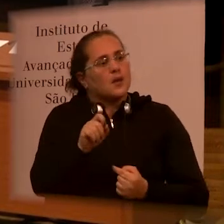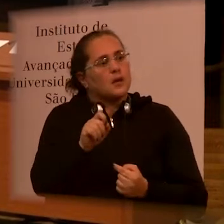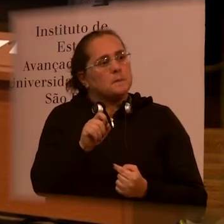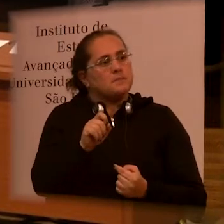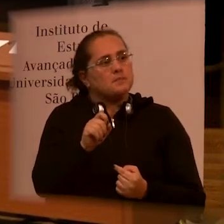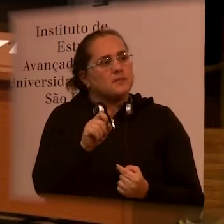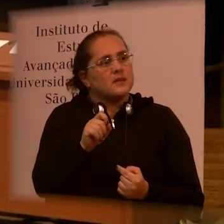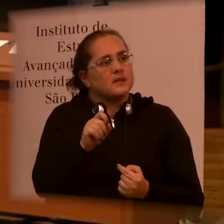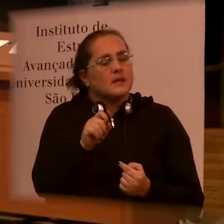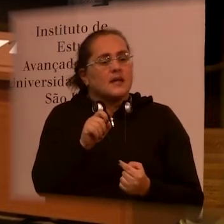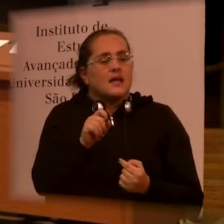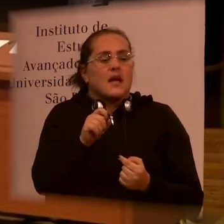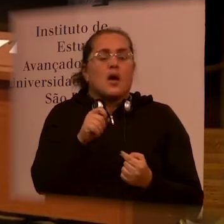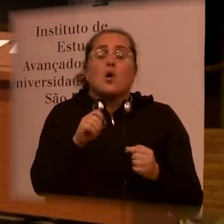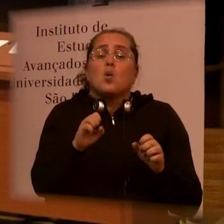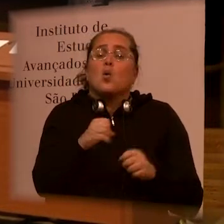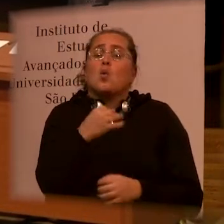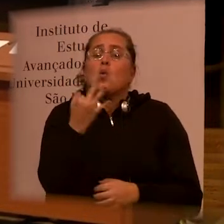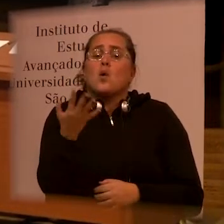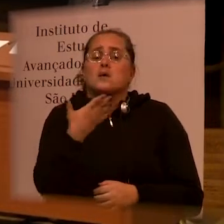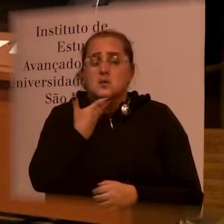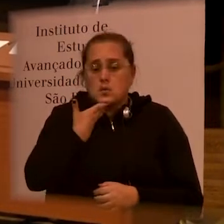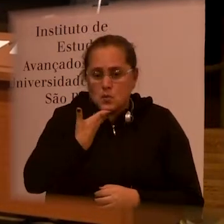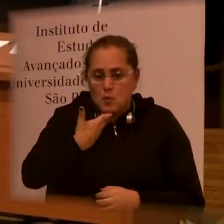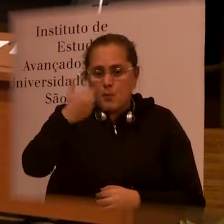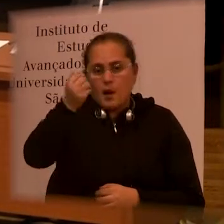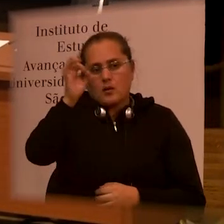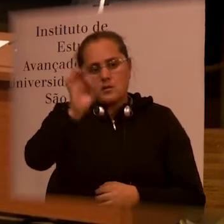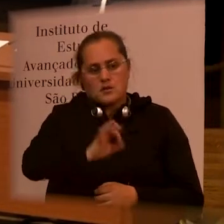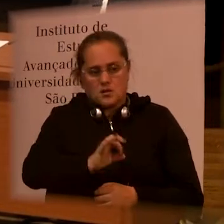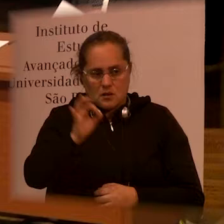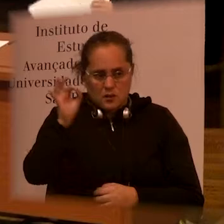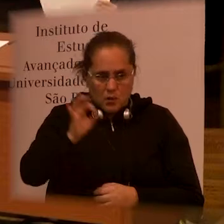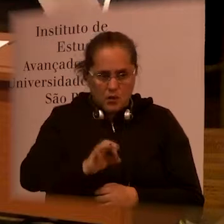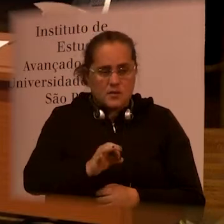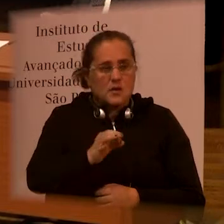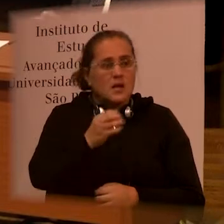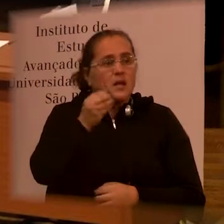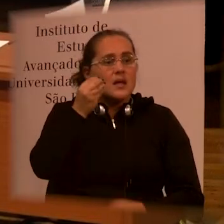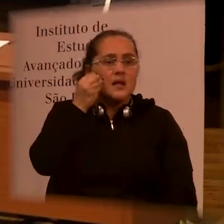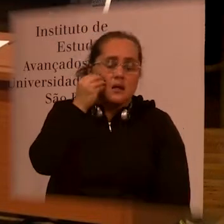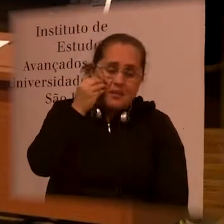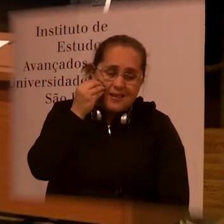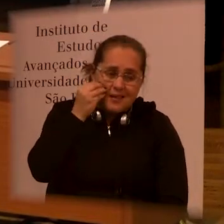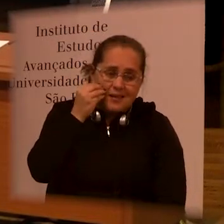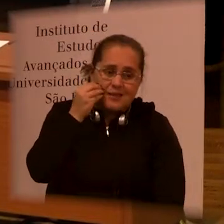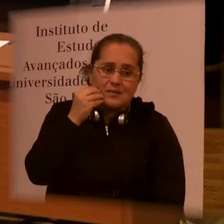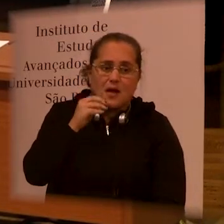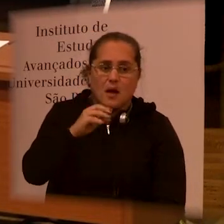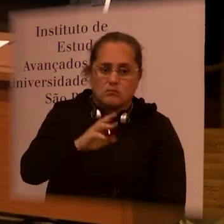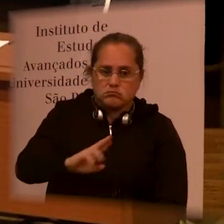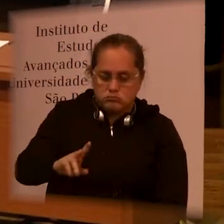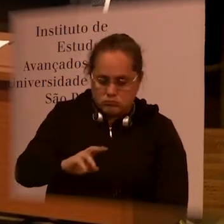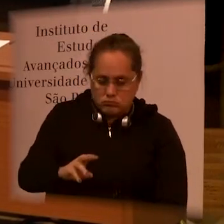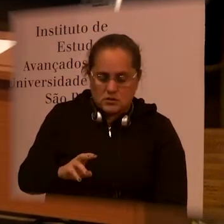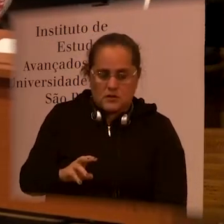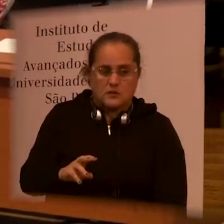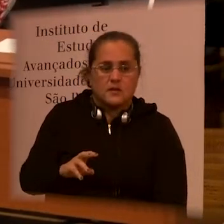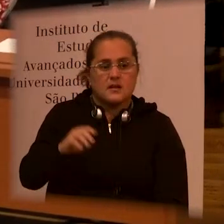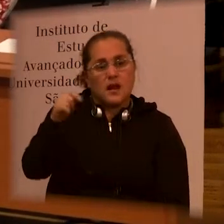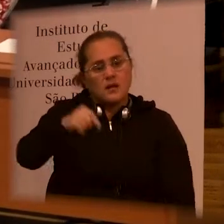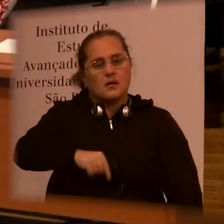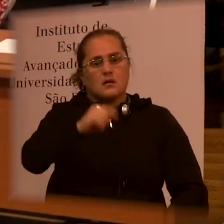could be assessing what our best indicators are and trying to disseminate those programs